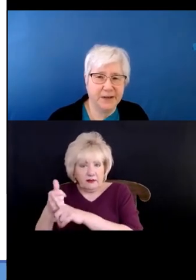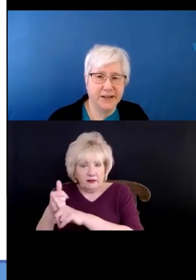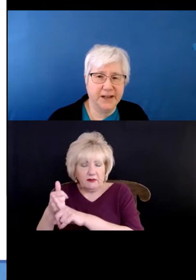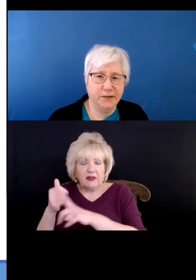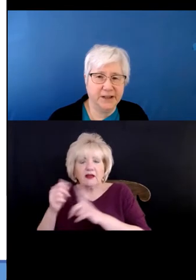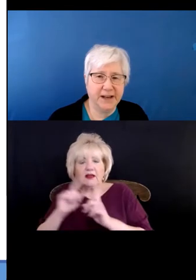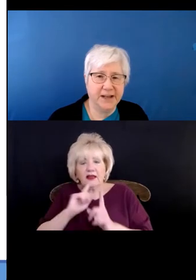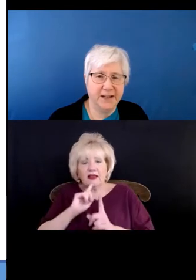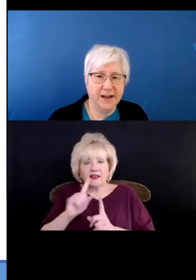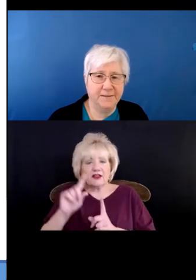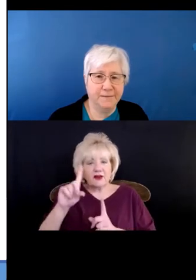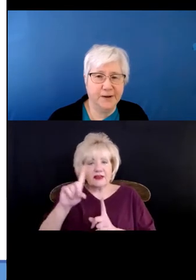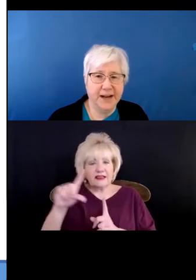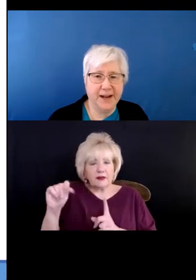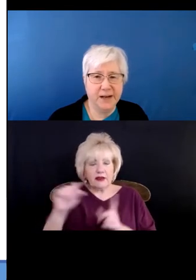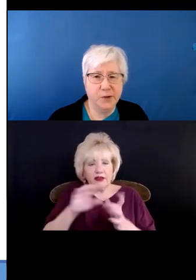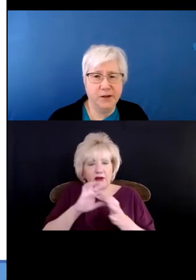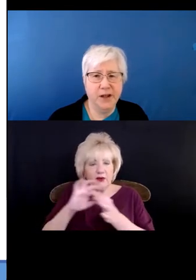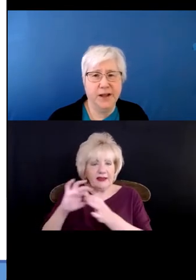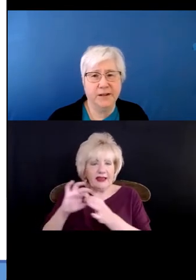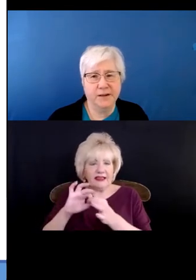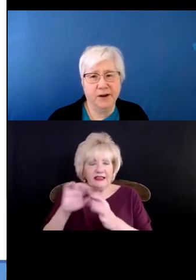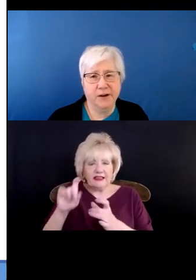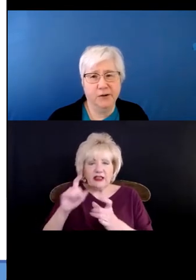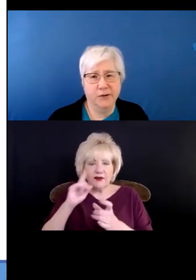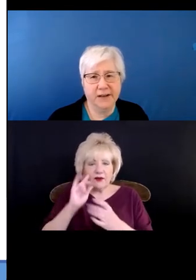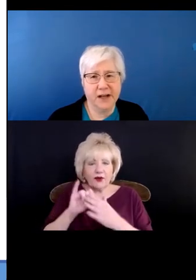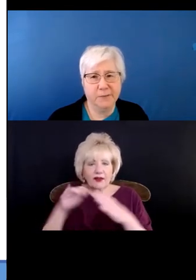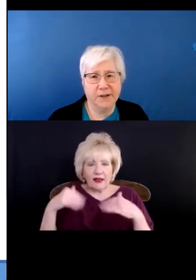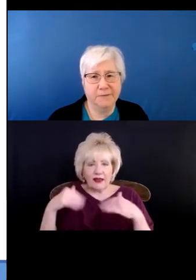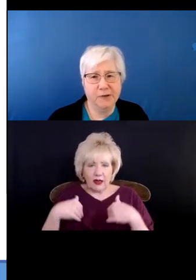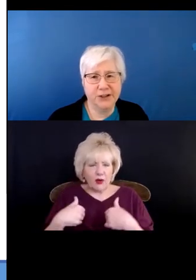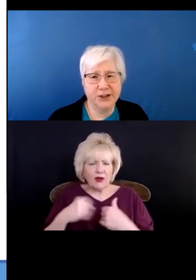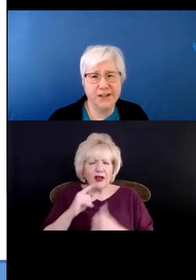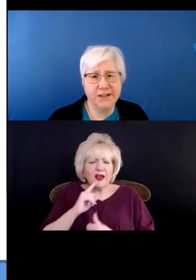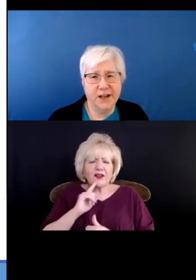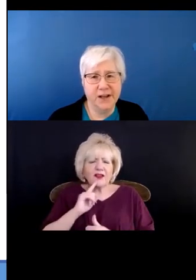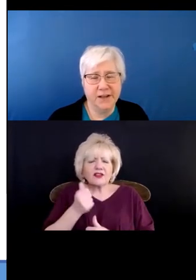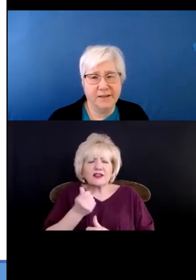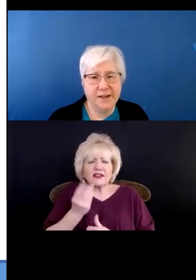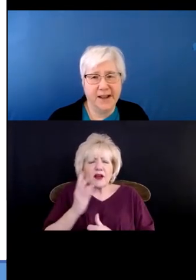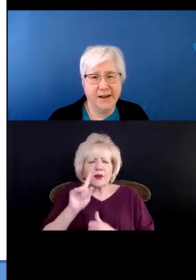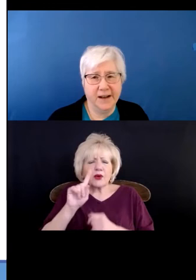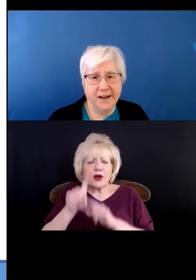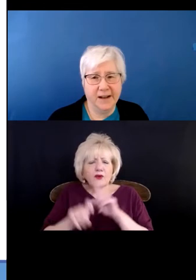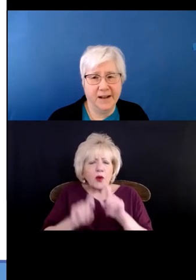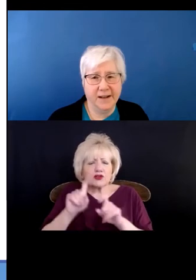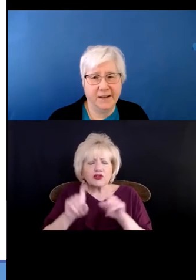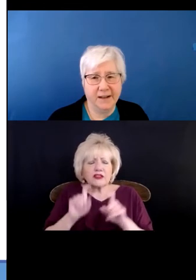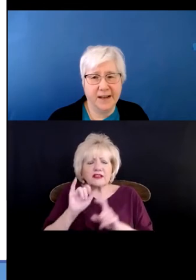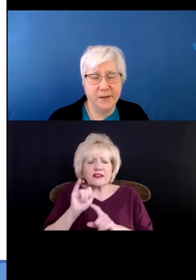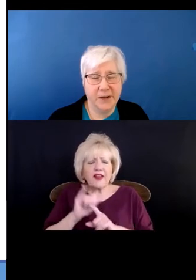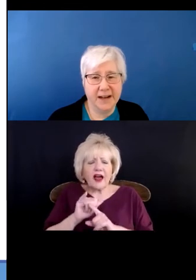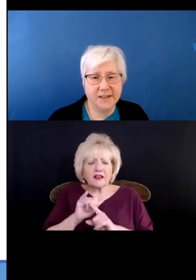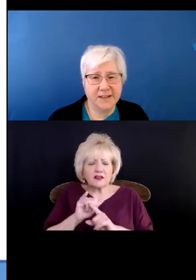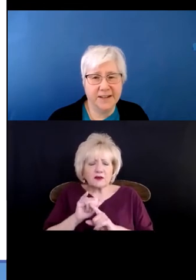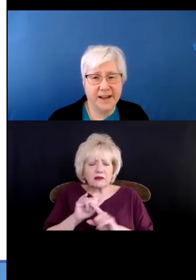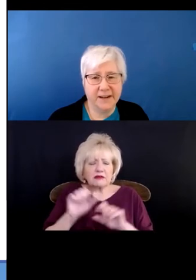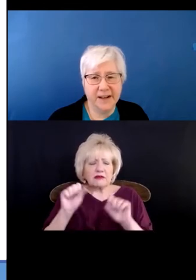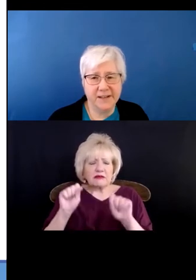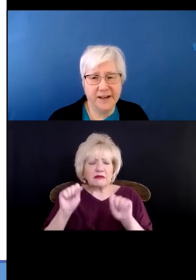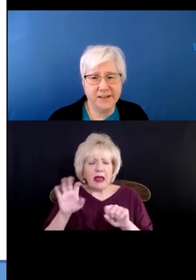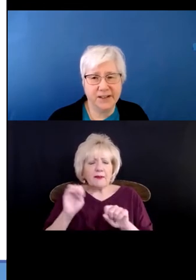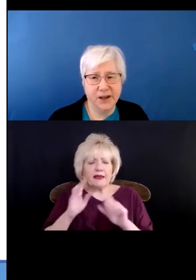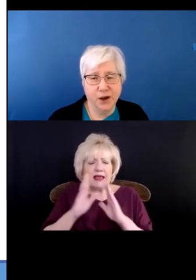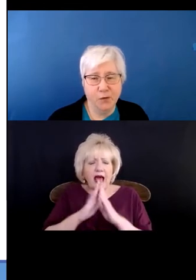a disability related need for an animal. There are only a couple of questions that can be asked in